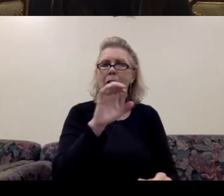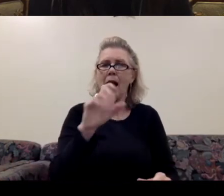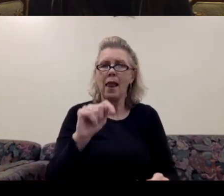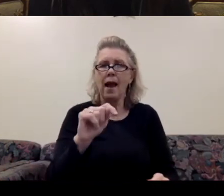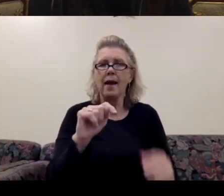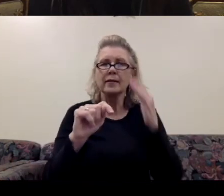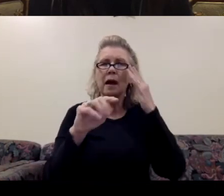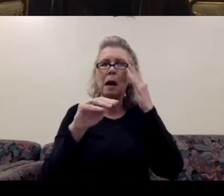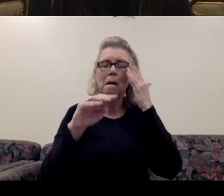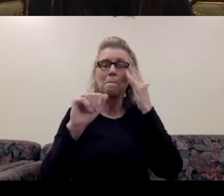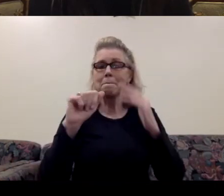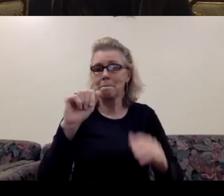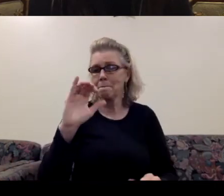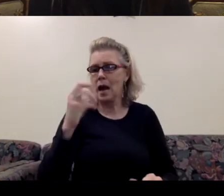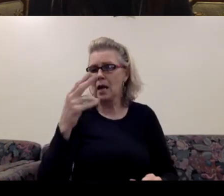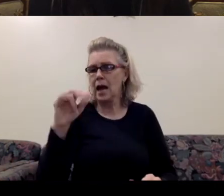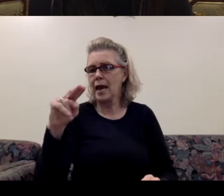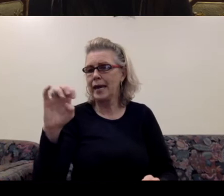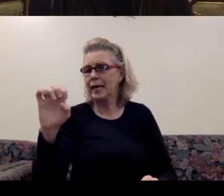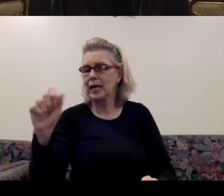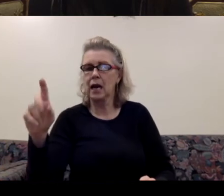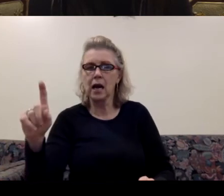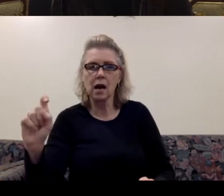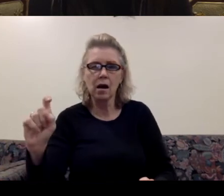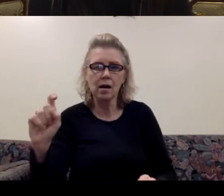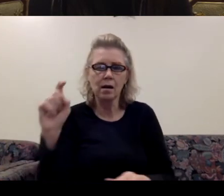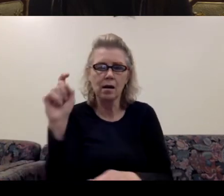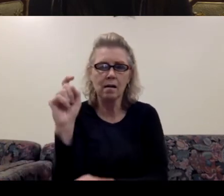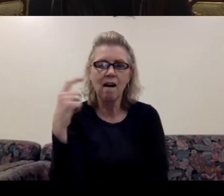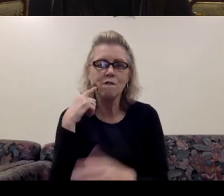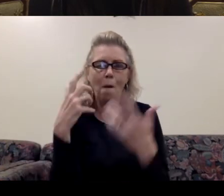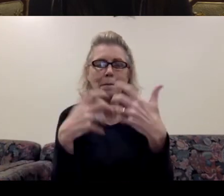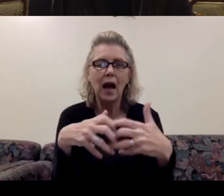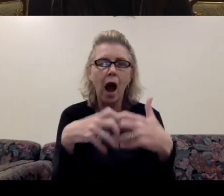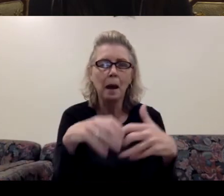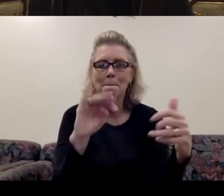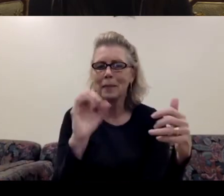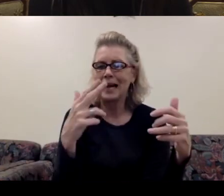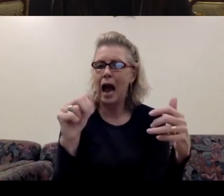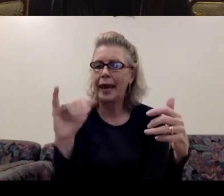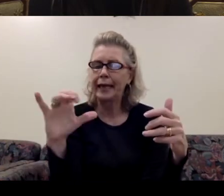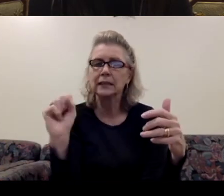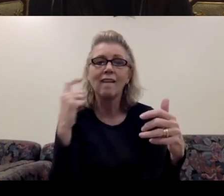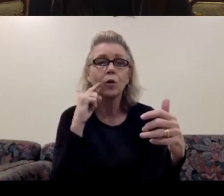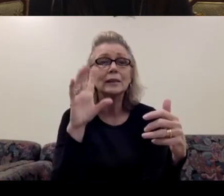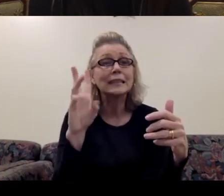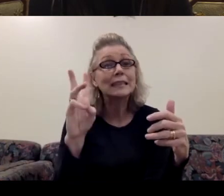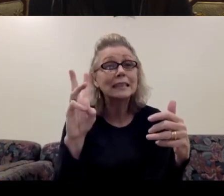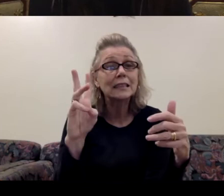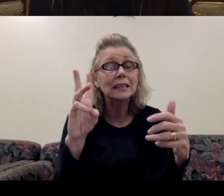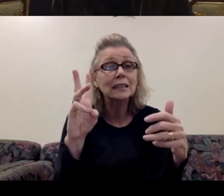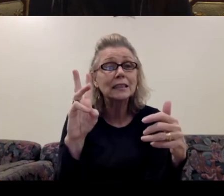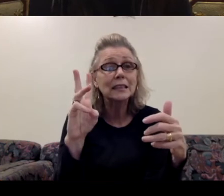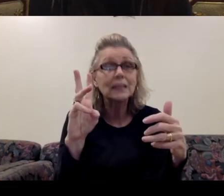Leger's ballet mechanics, uh, for mechanic for six mechanical sweepers. I knew